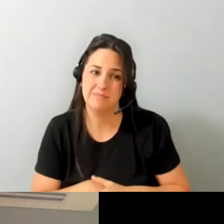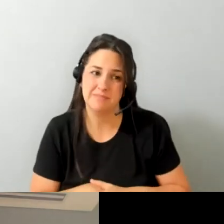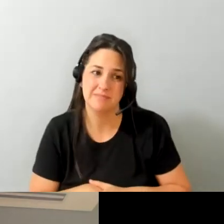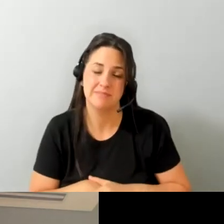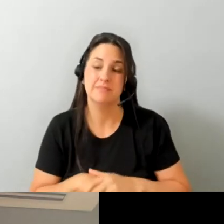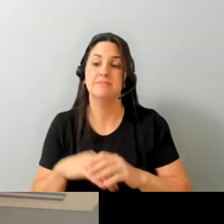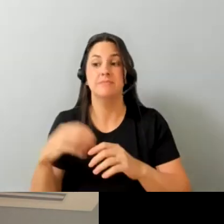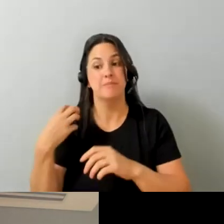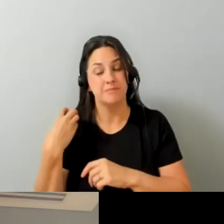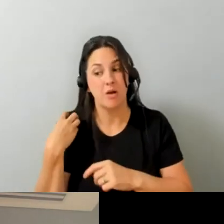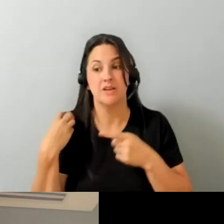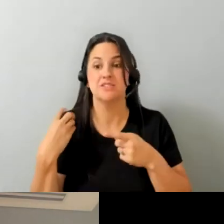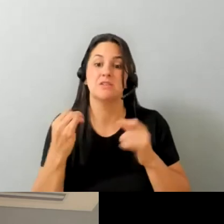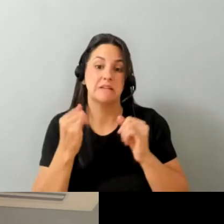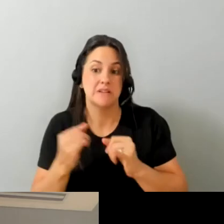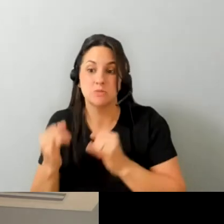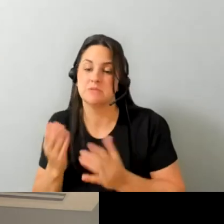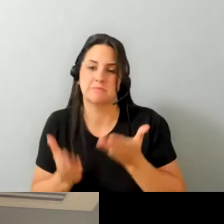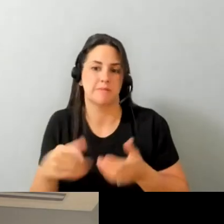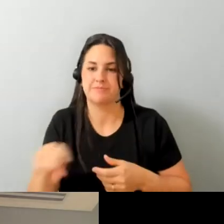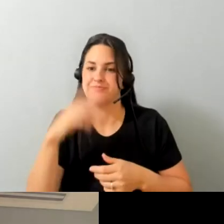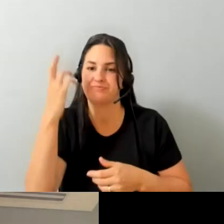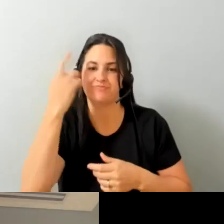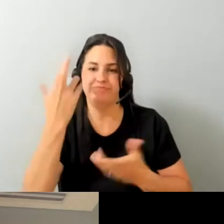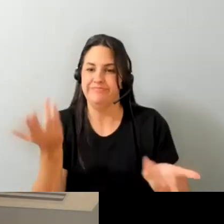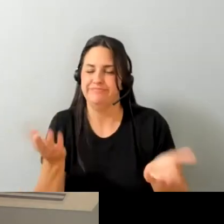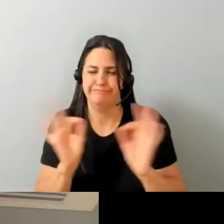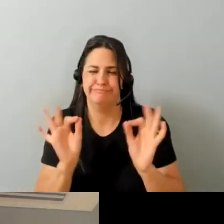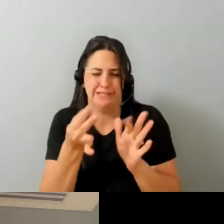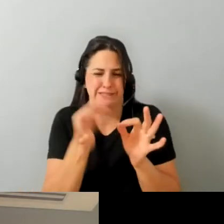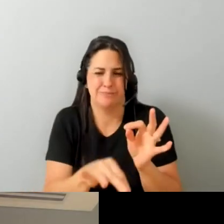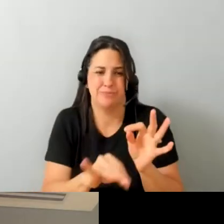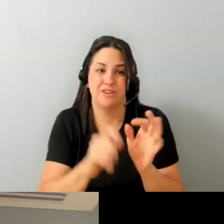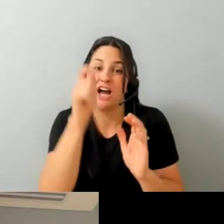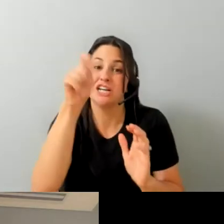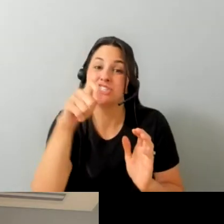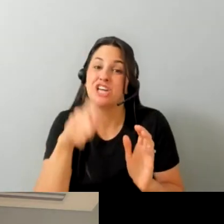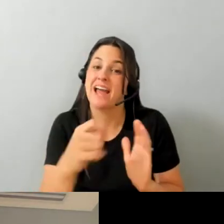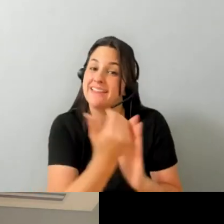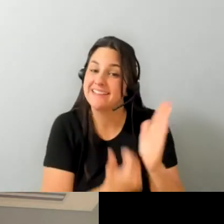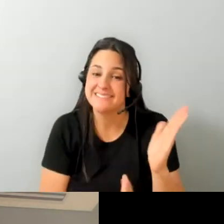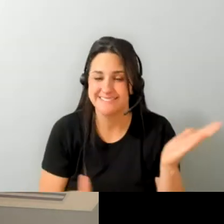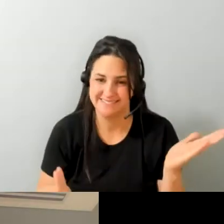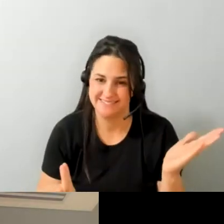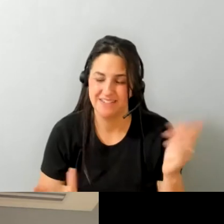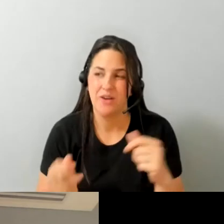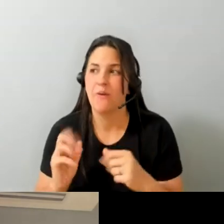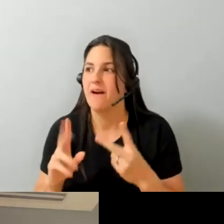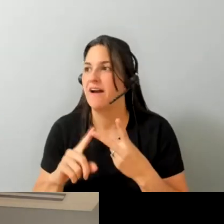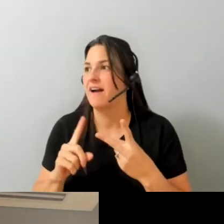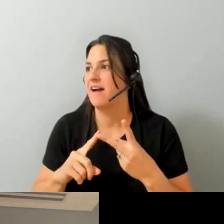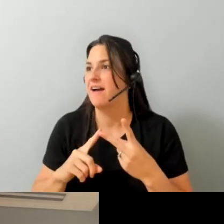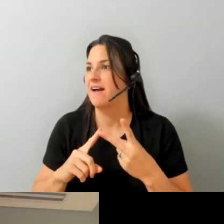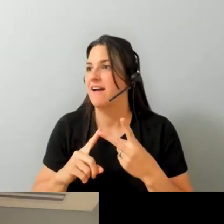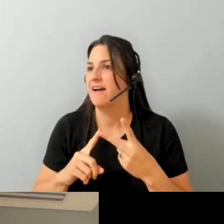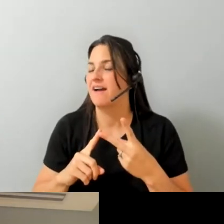employers might not realize that simple things like a checklist or simple things like um having a